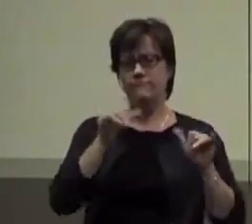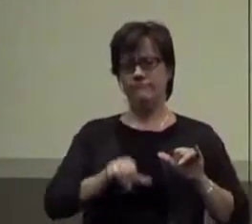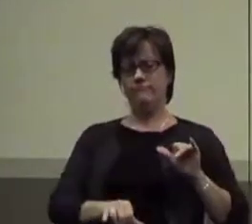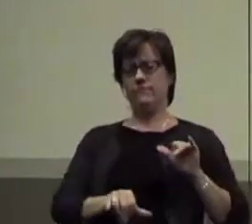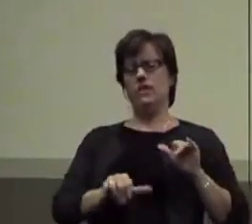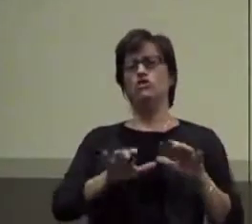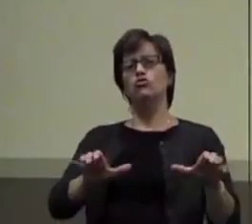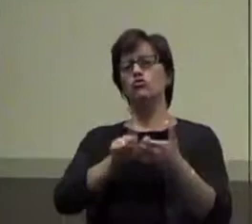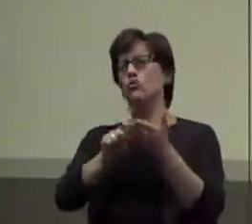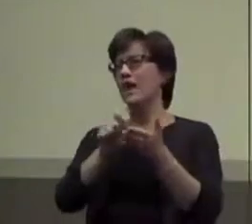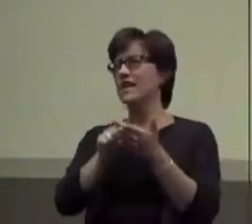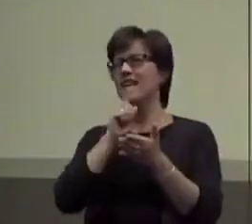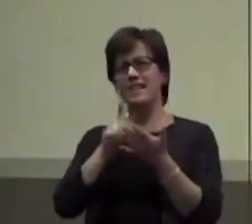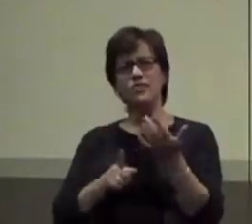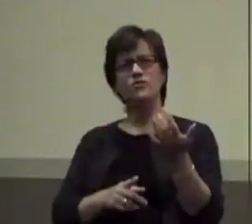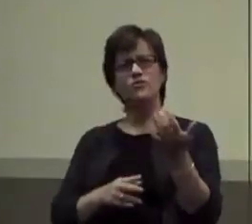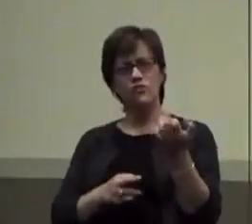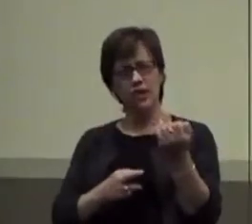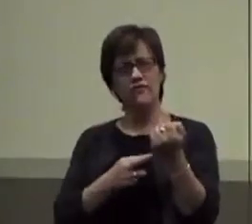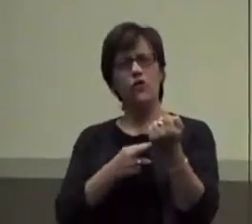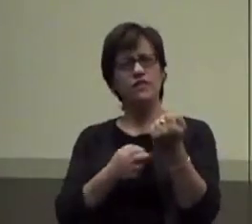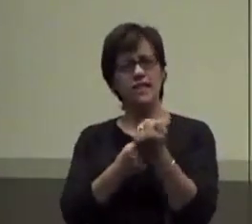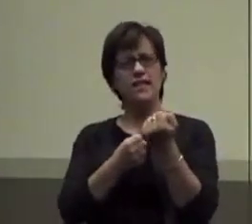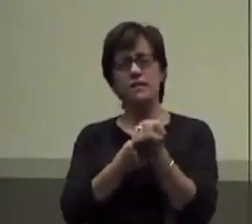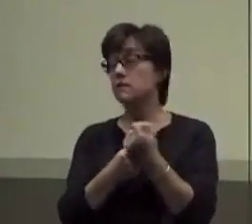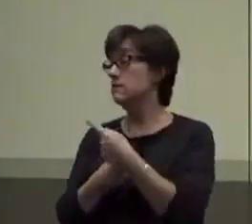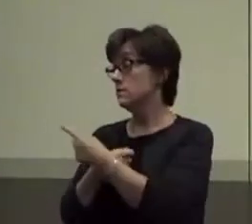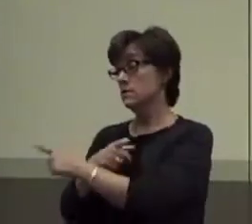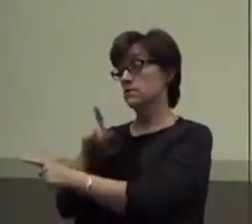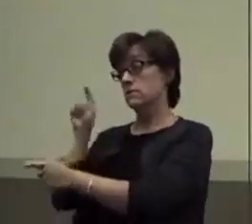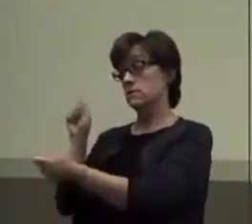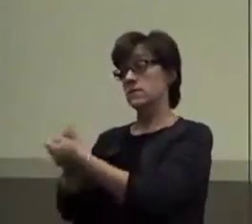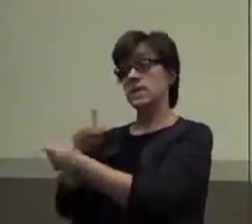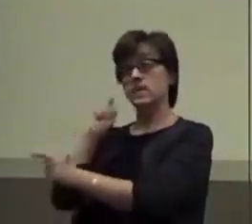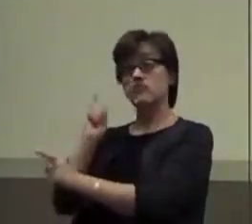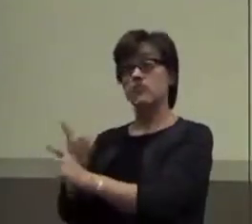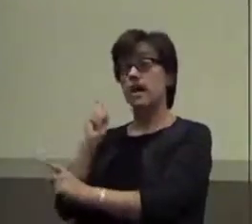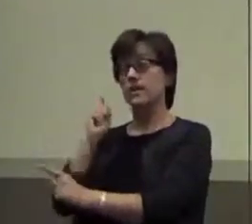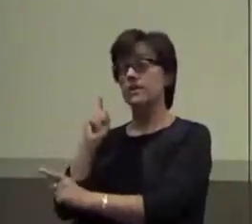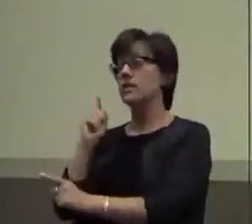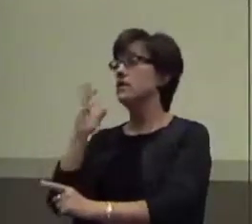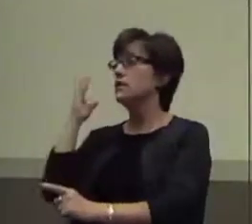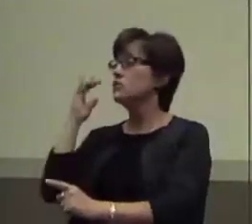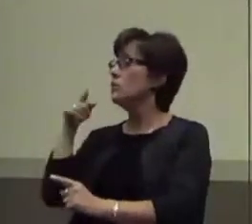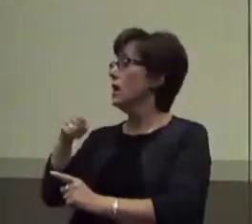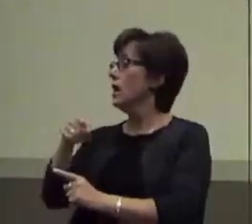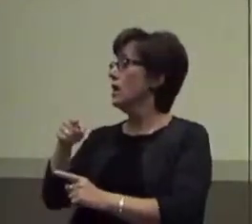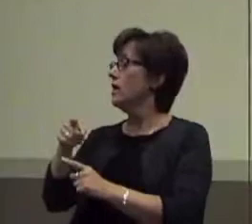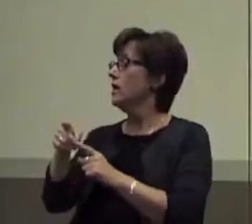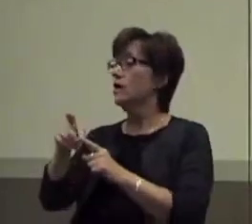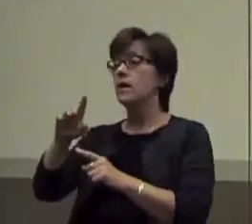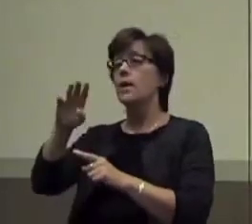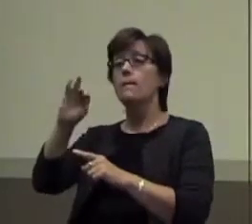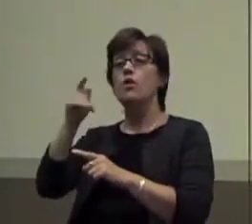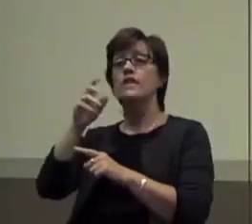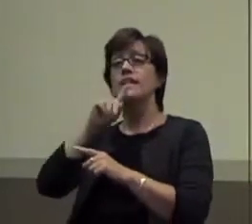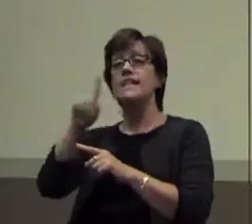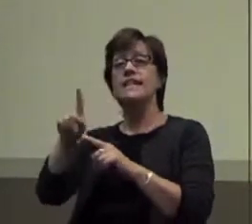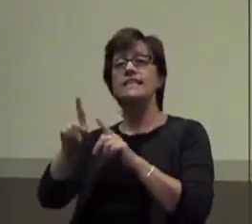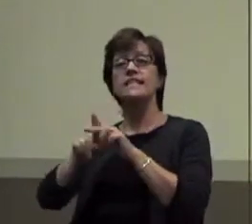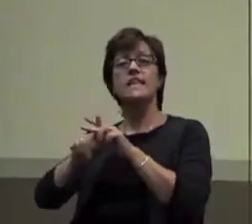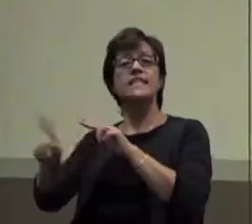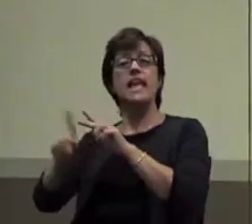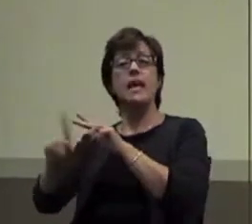reinforcing... You're exactly right. And that's why Morgan is our escape-maintained lady. So, she